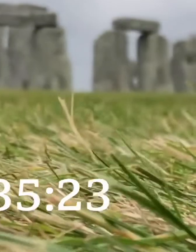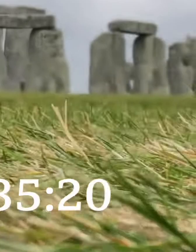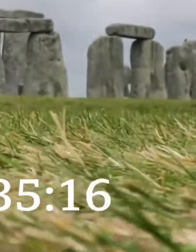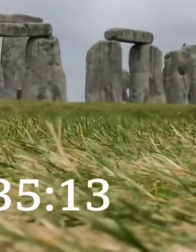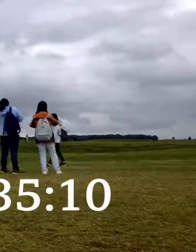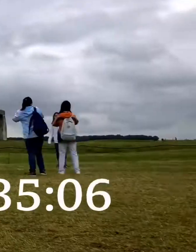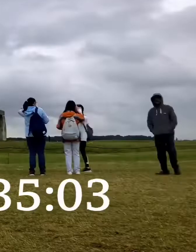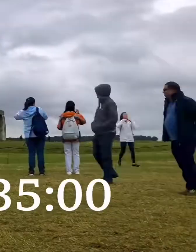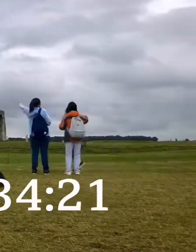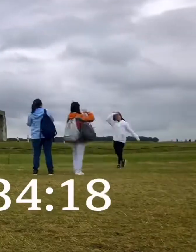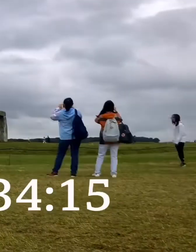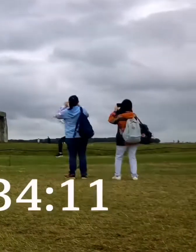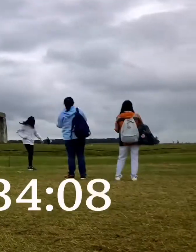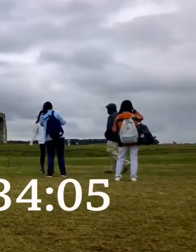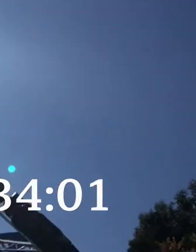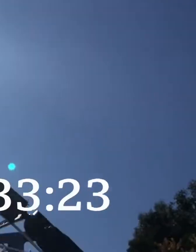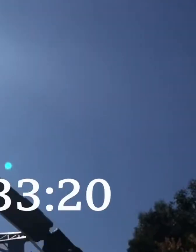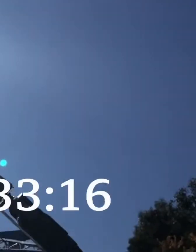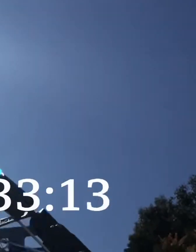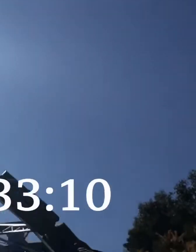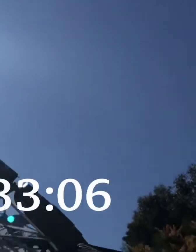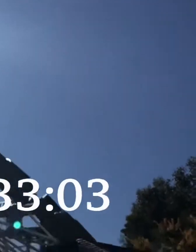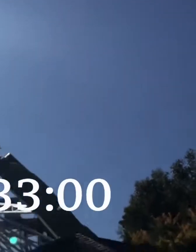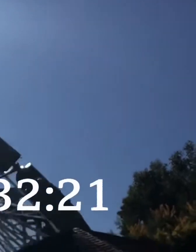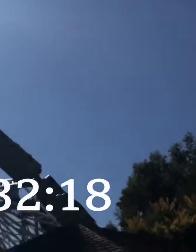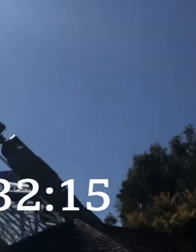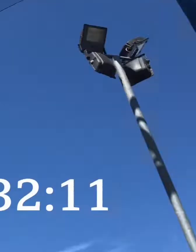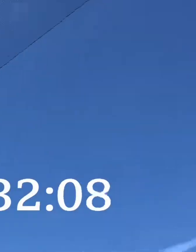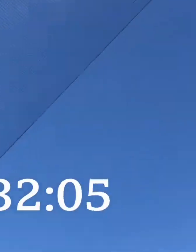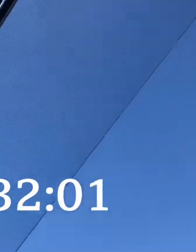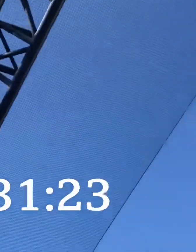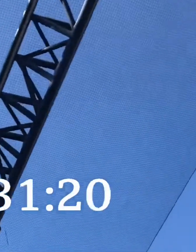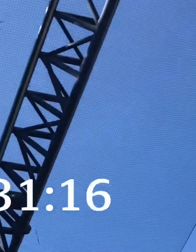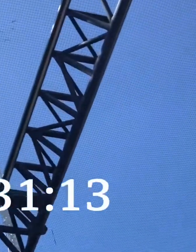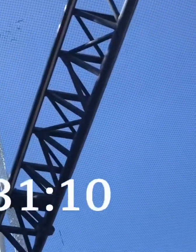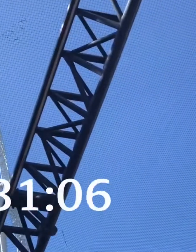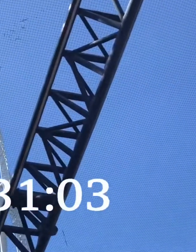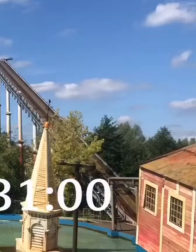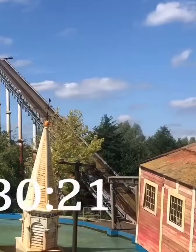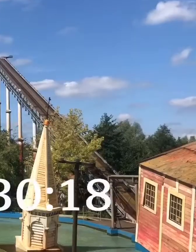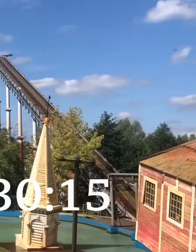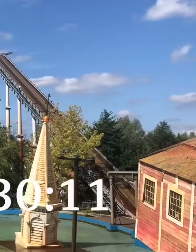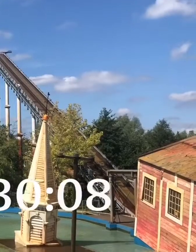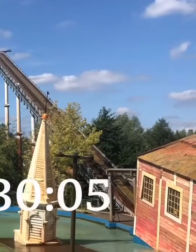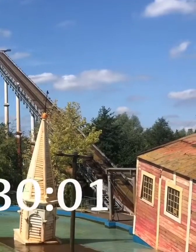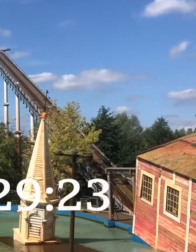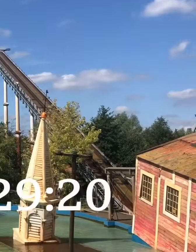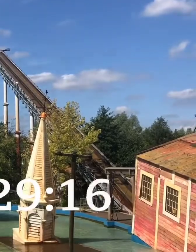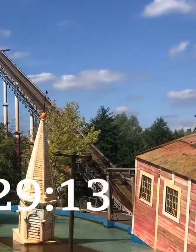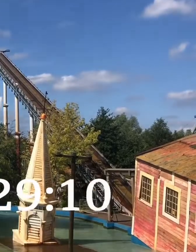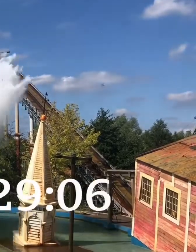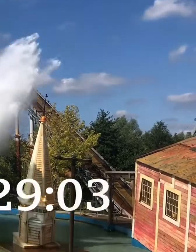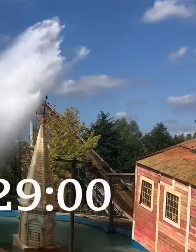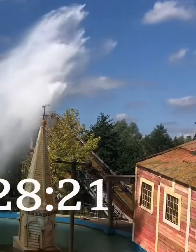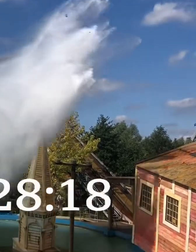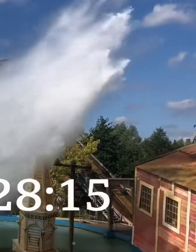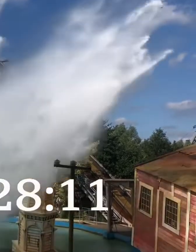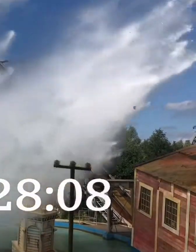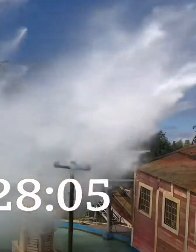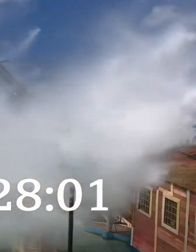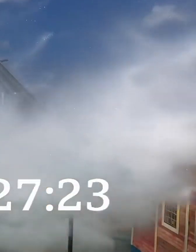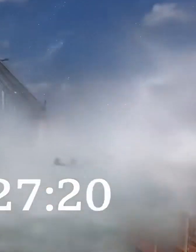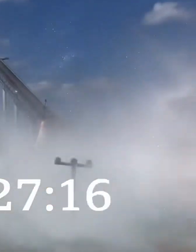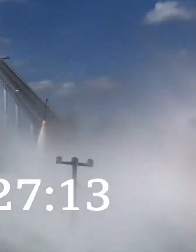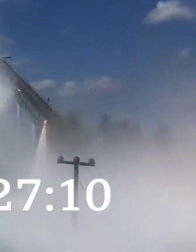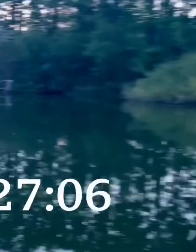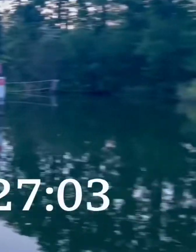-S-S-H-F